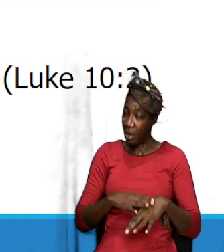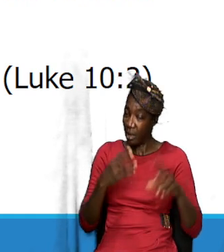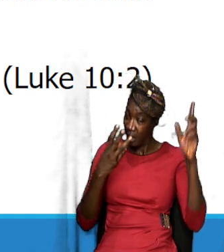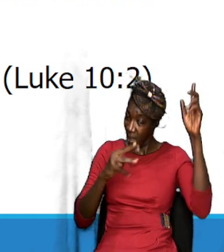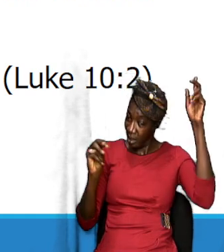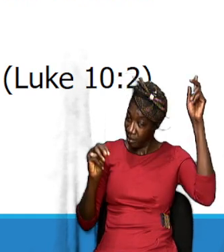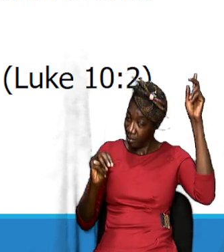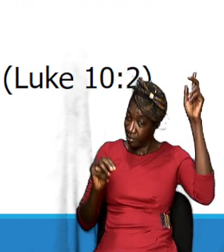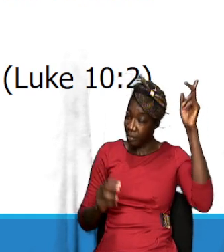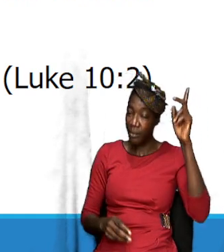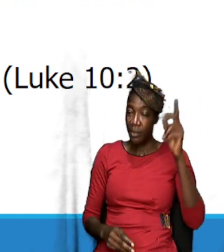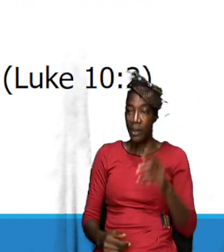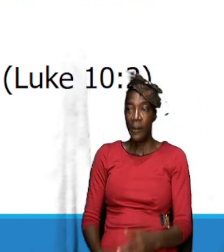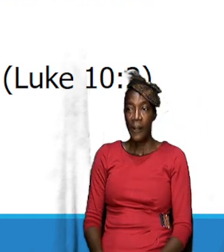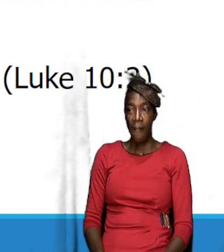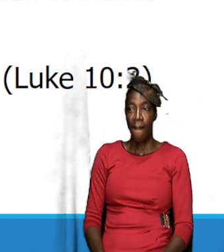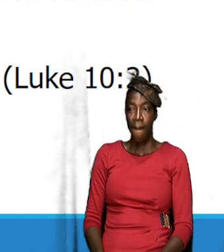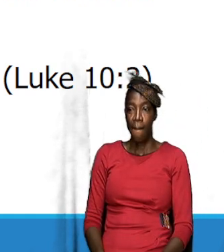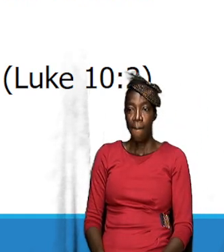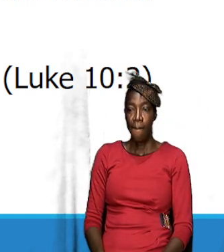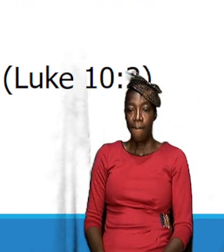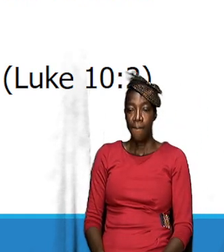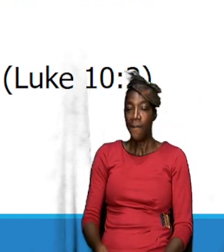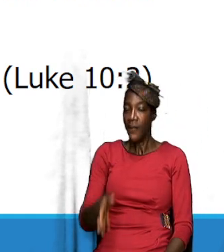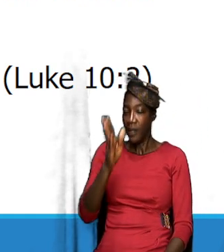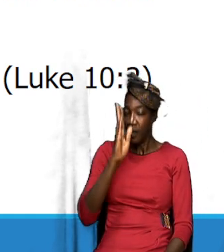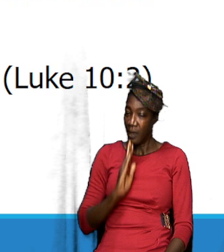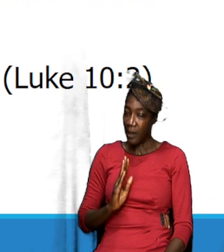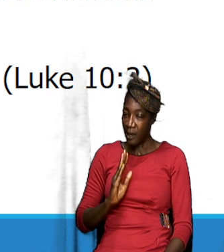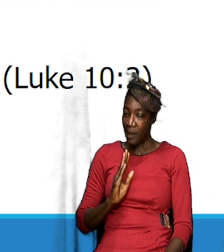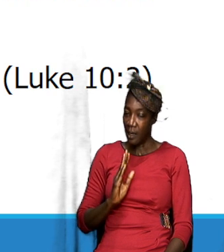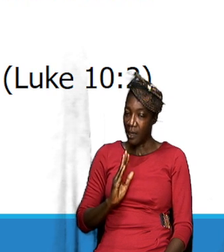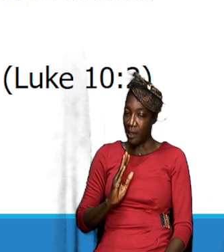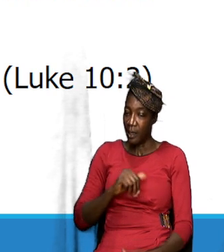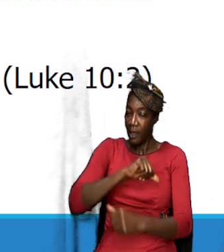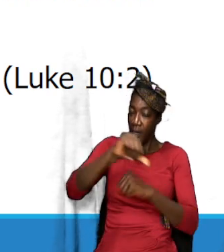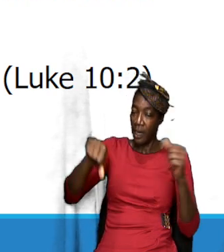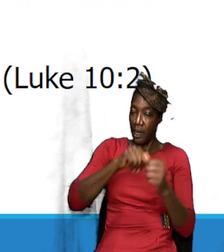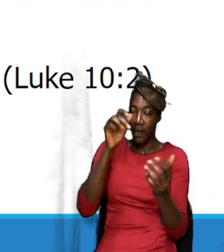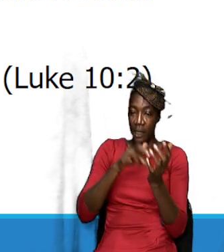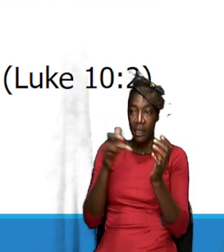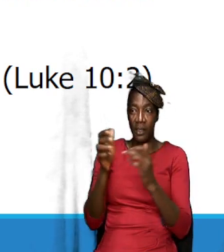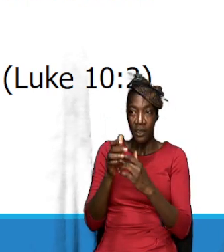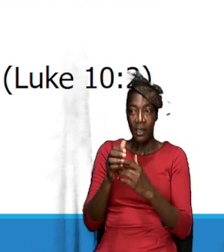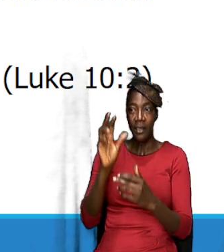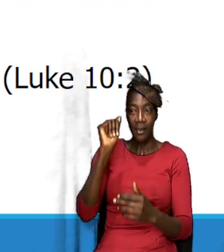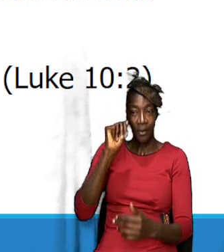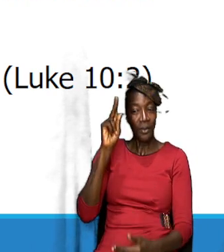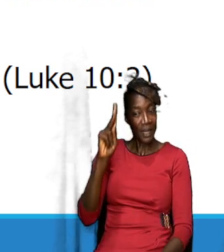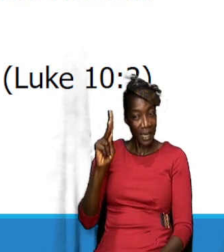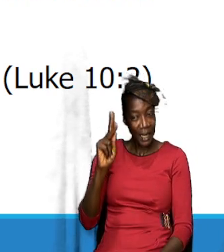it is perfectly okay to say God has anointed Jesus. It's perfectly okay.